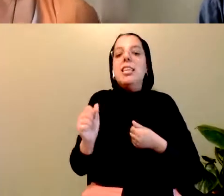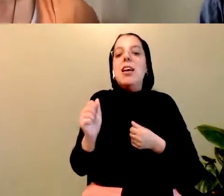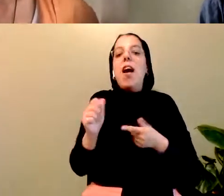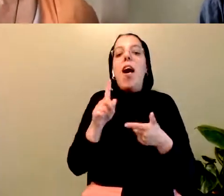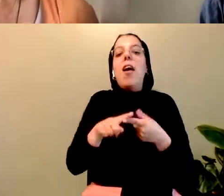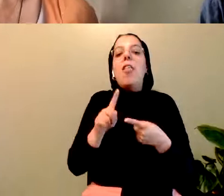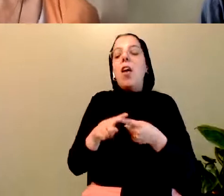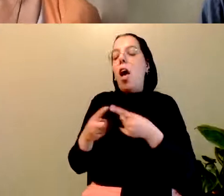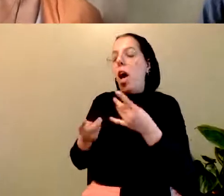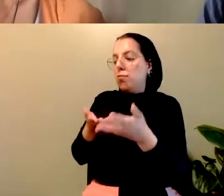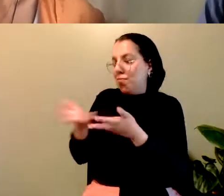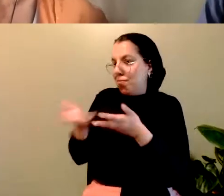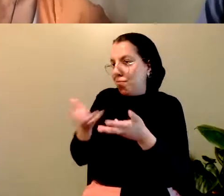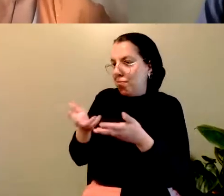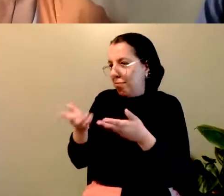counter those impacts.